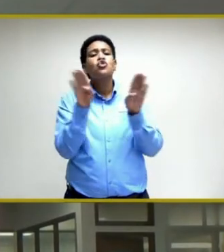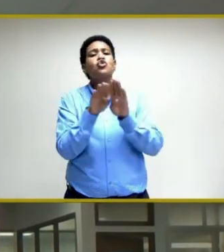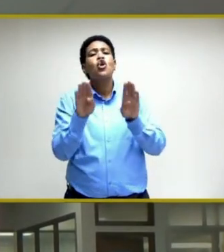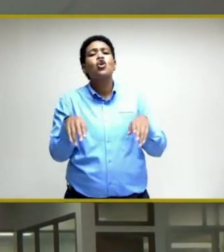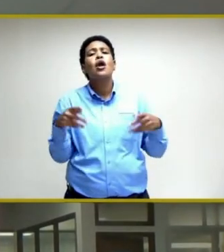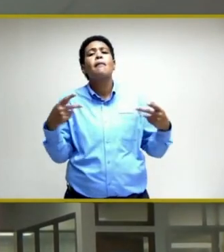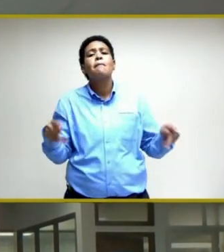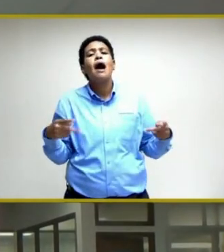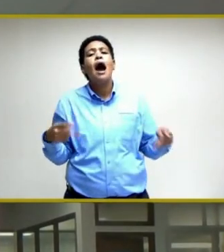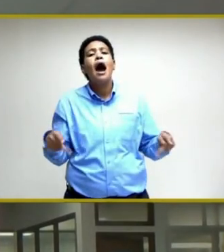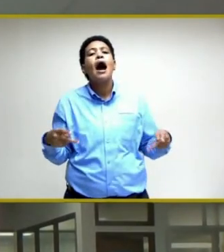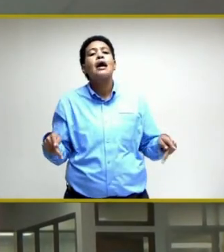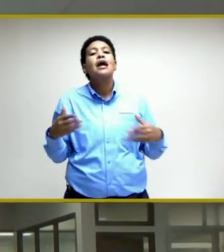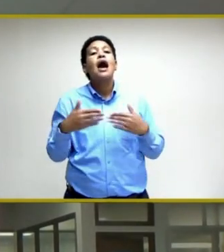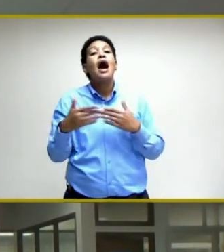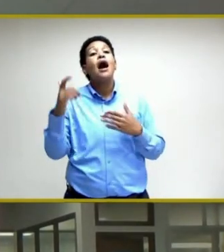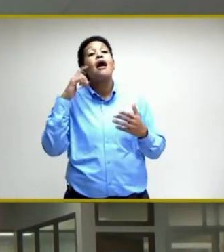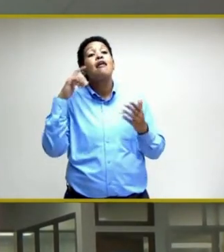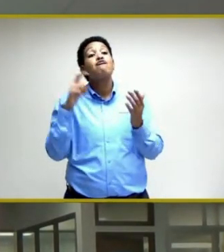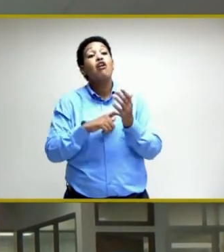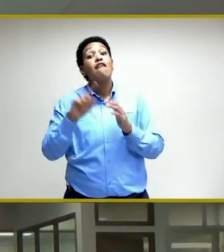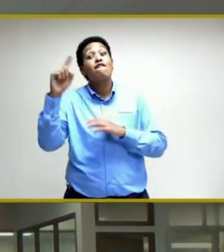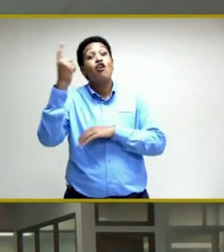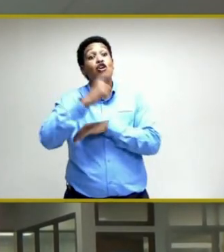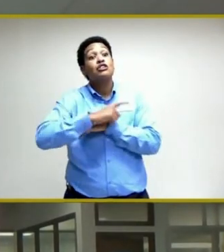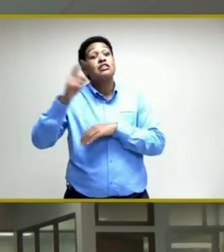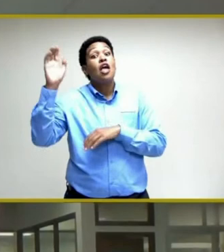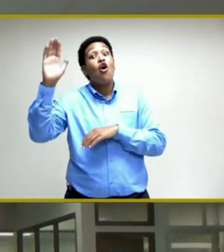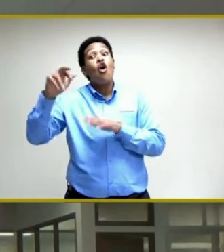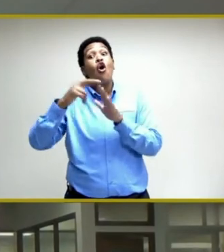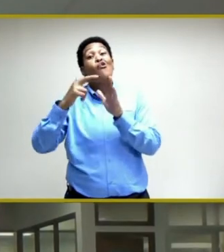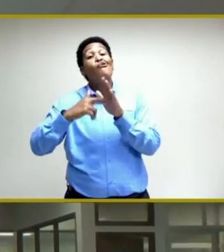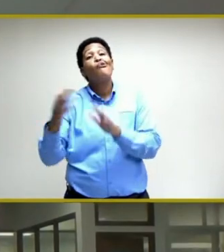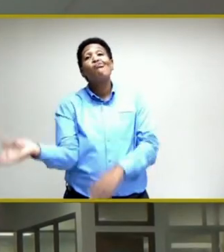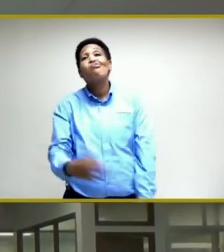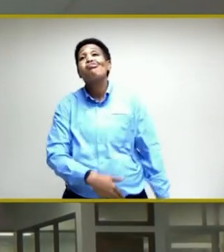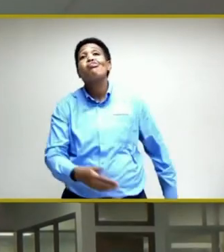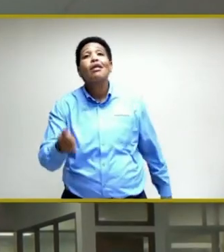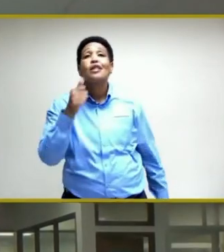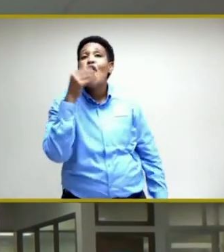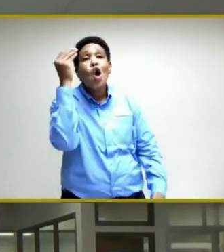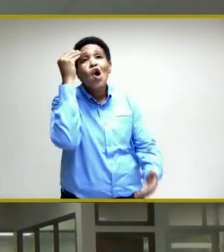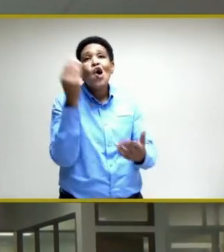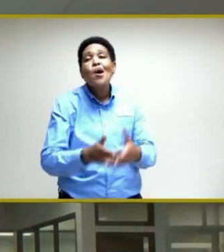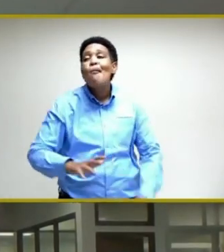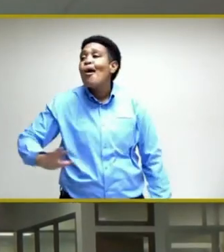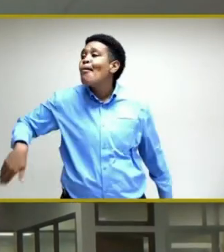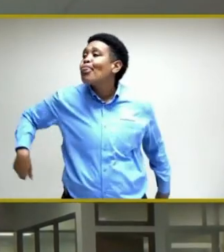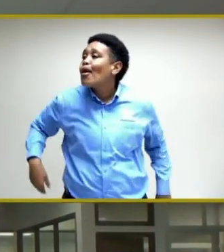after it was recognized on day one that all the rules were not being obeyed in respect to the protocol.